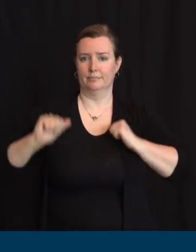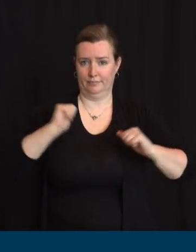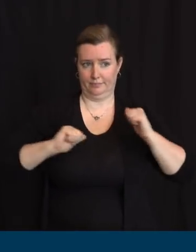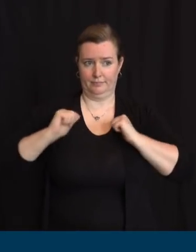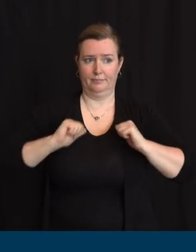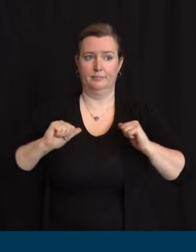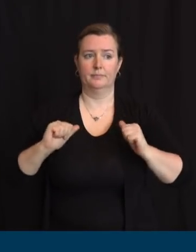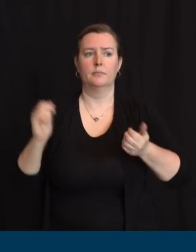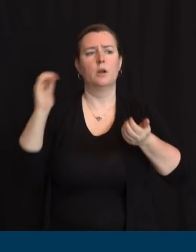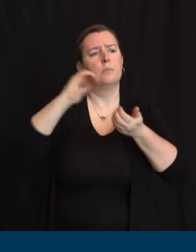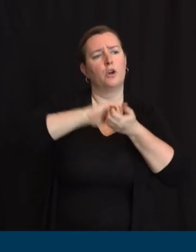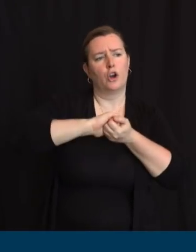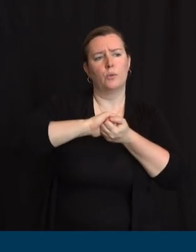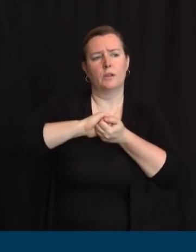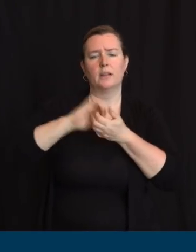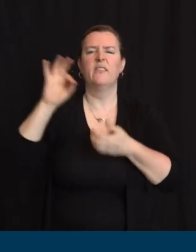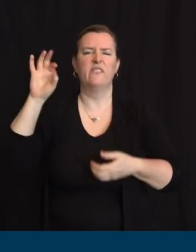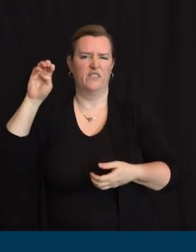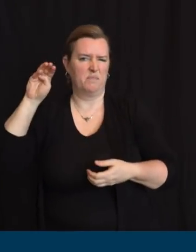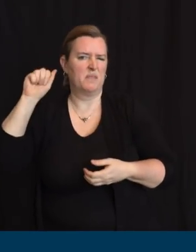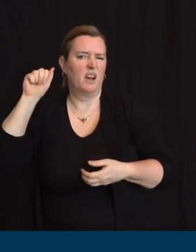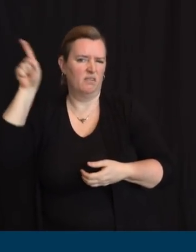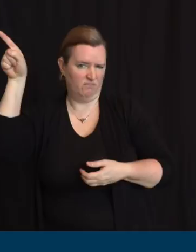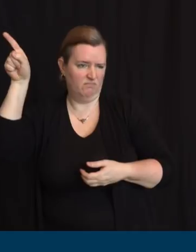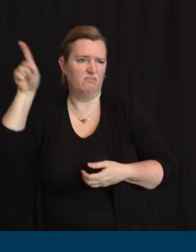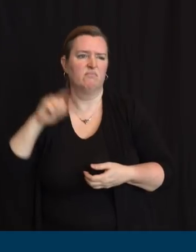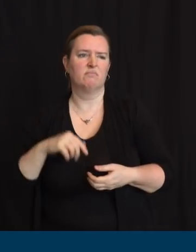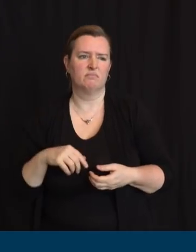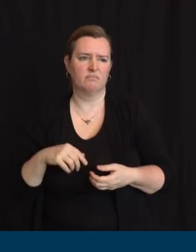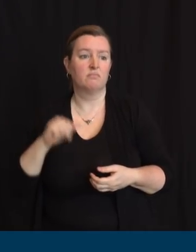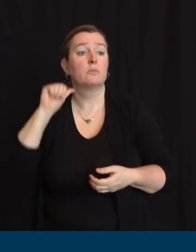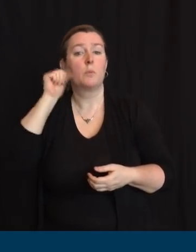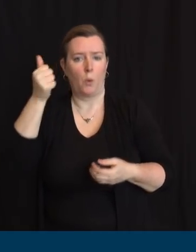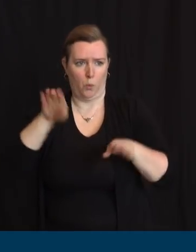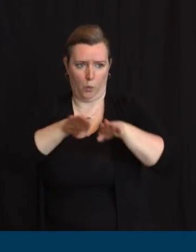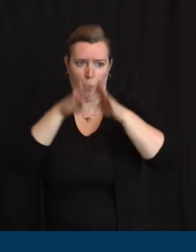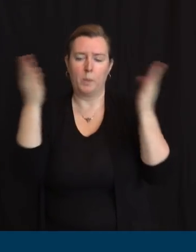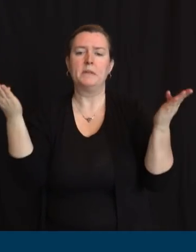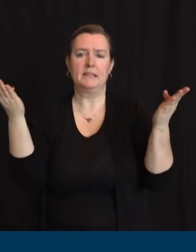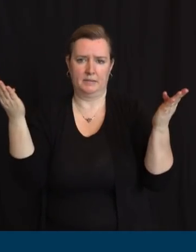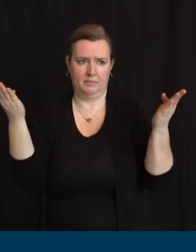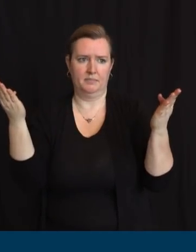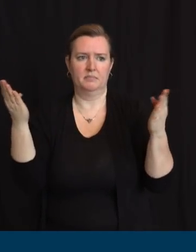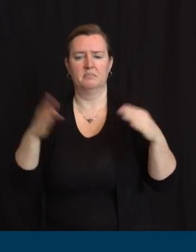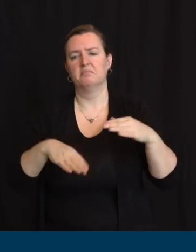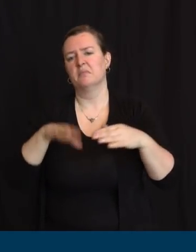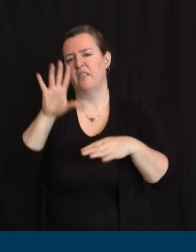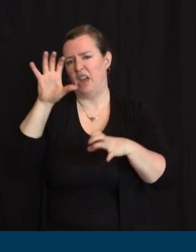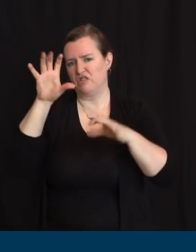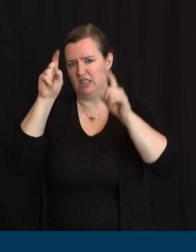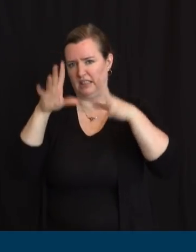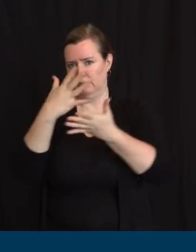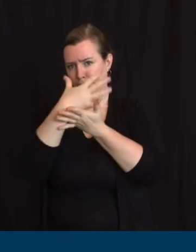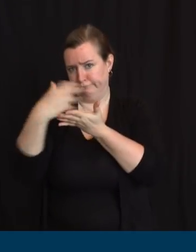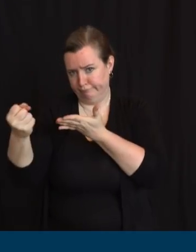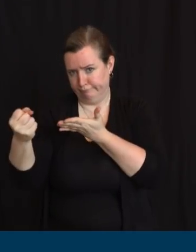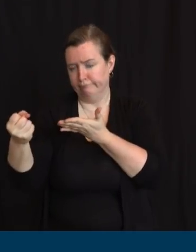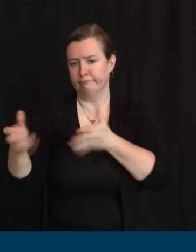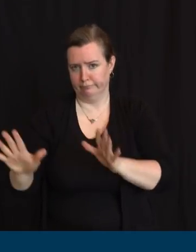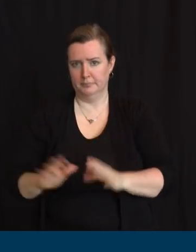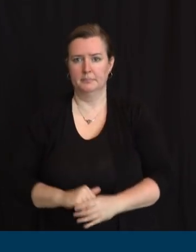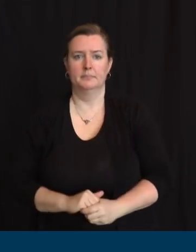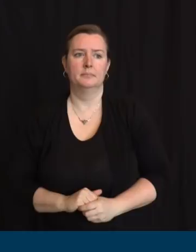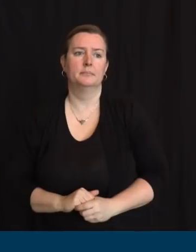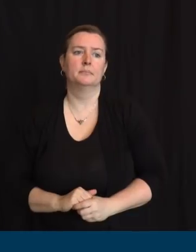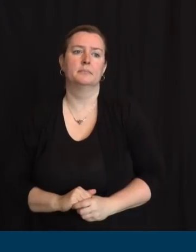be open at 8 a.m. tomorrow, Wednesday, April 15, and will handle a maximum of 500 tests. To be tested,